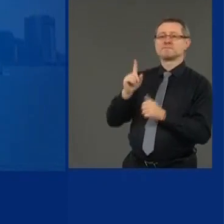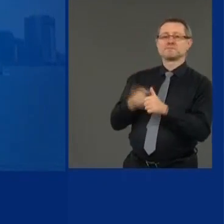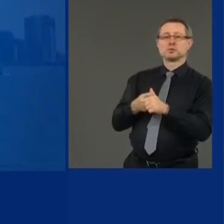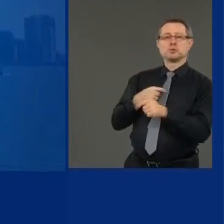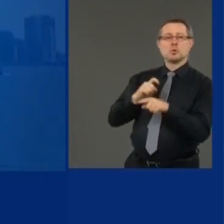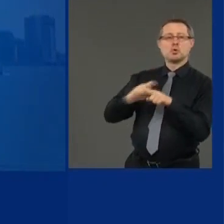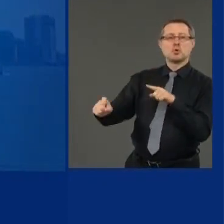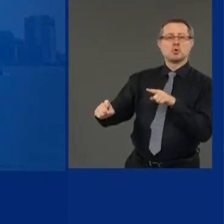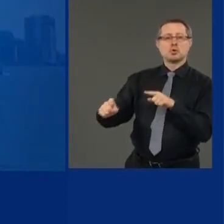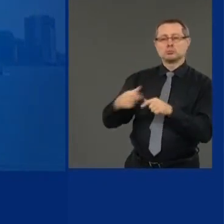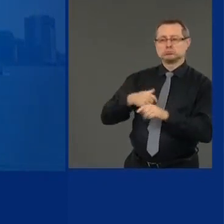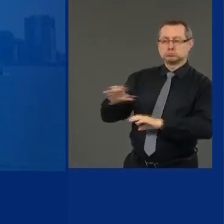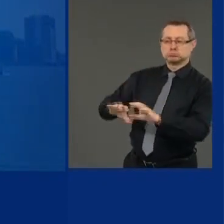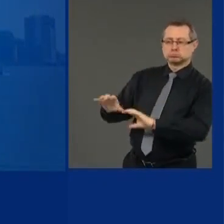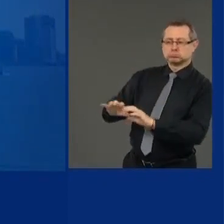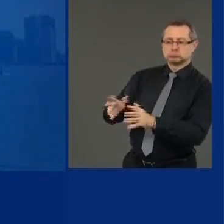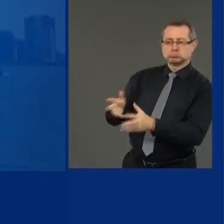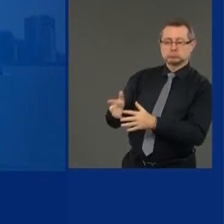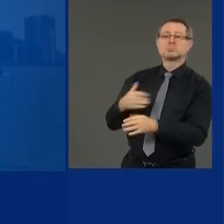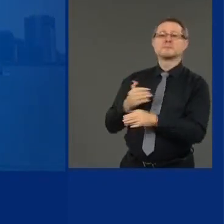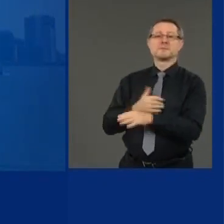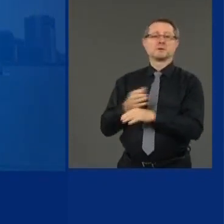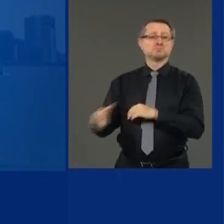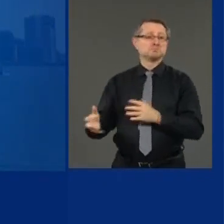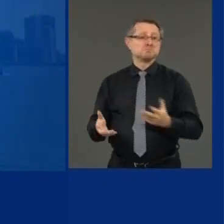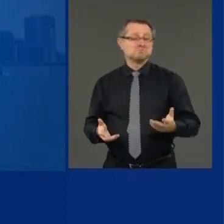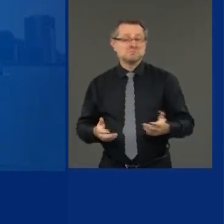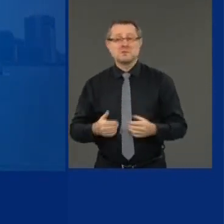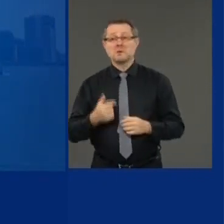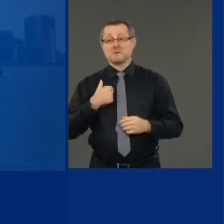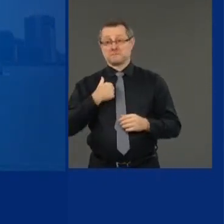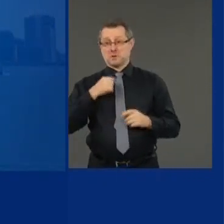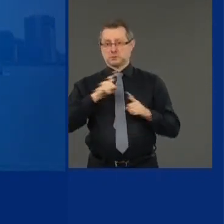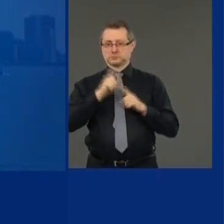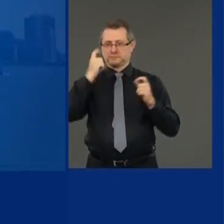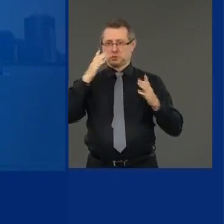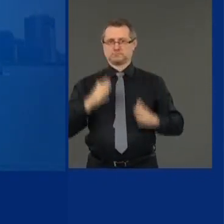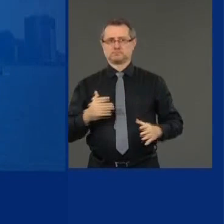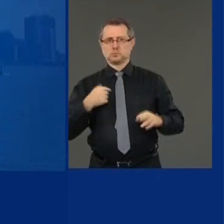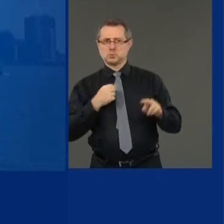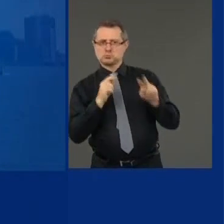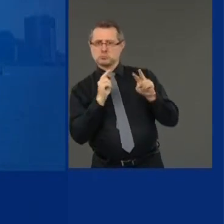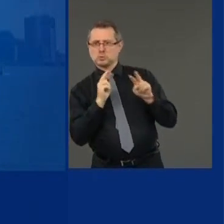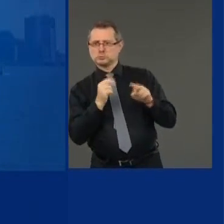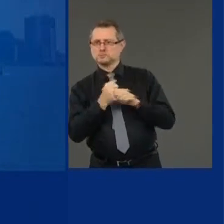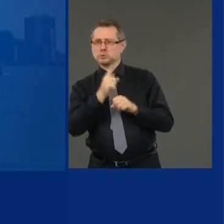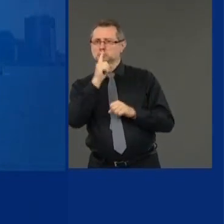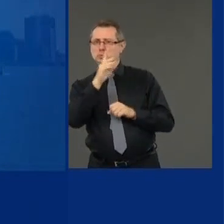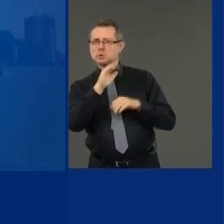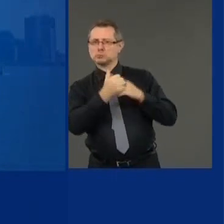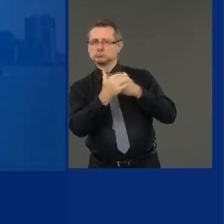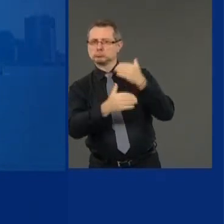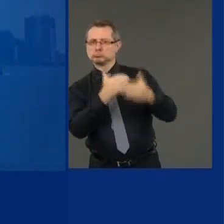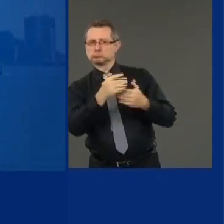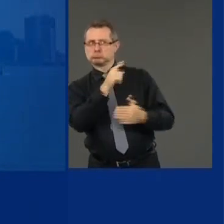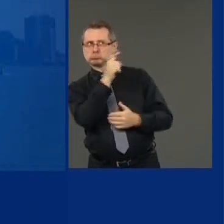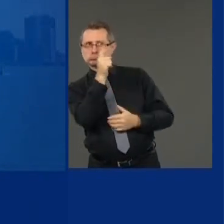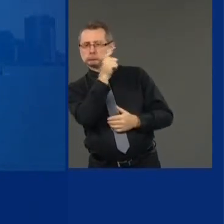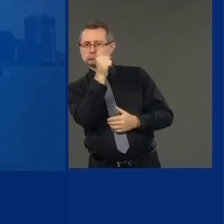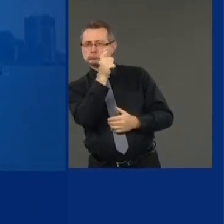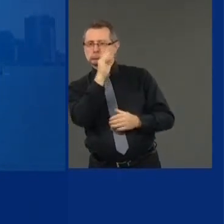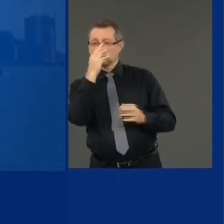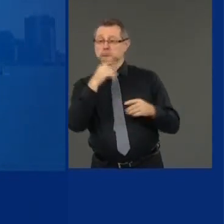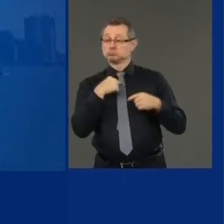uh, I'll stay on top of this and monitor it, uh, and we'll see where we go from here. But, uh, so far